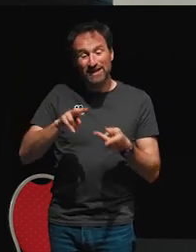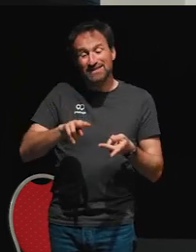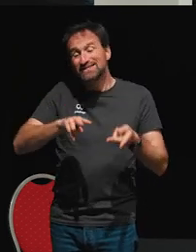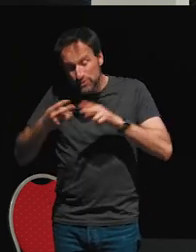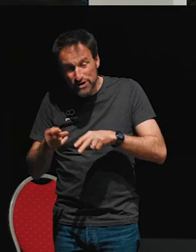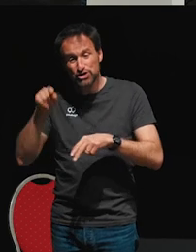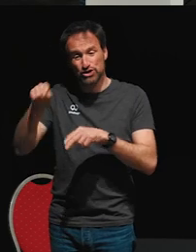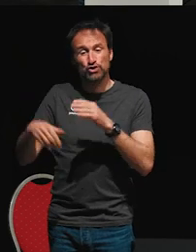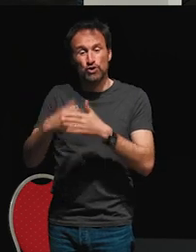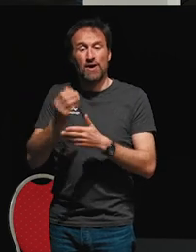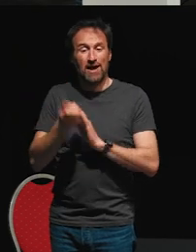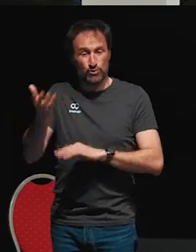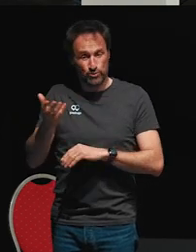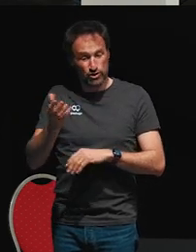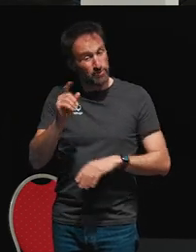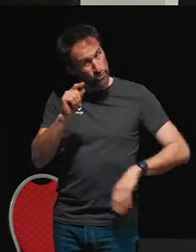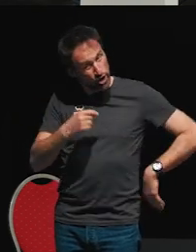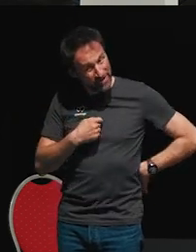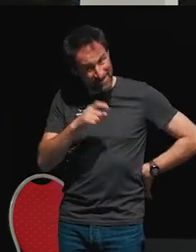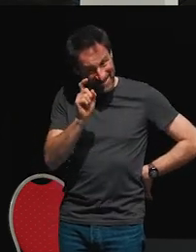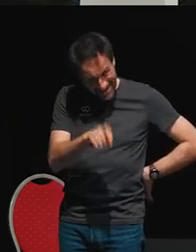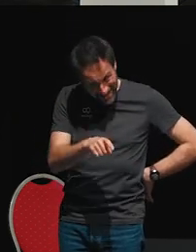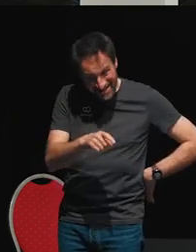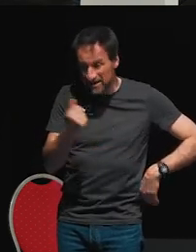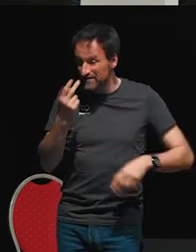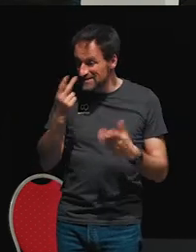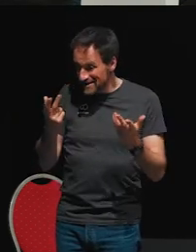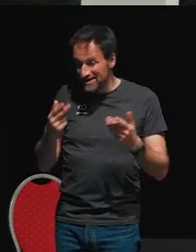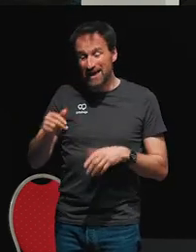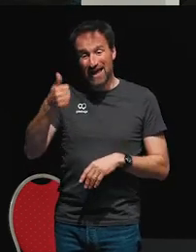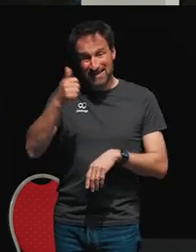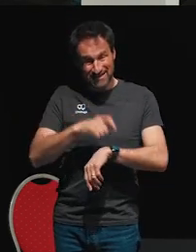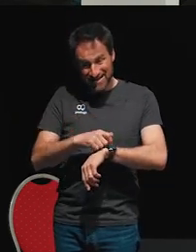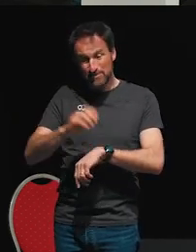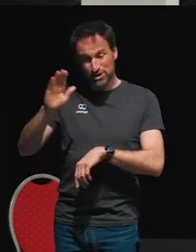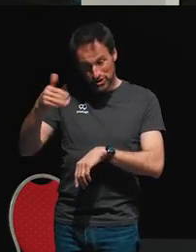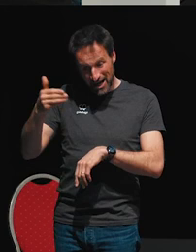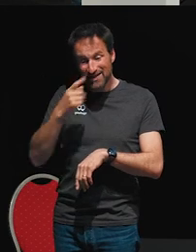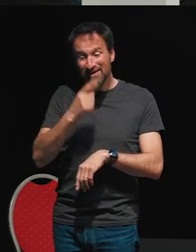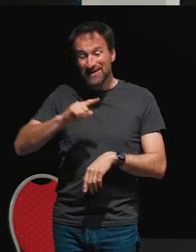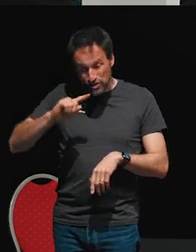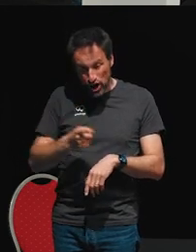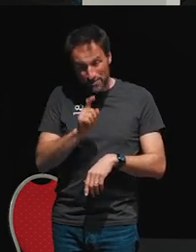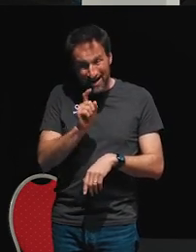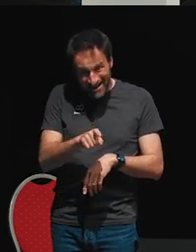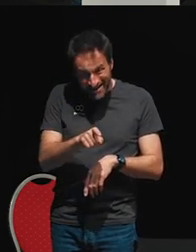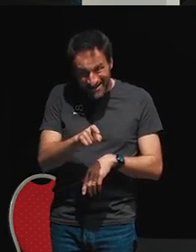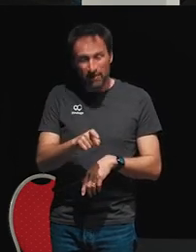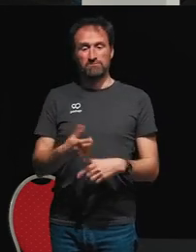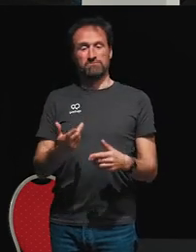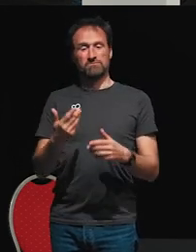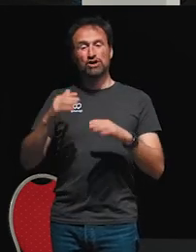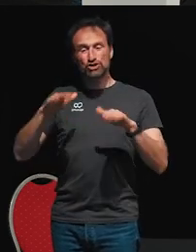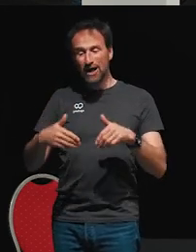So, in fact, what I'm going to see is, on click, my first timer is started. Then if I click again, you see it's starting a new